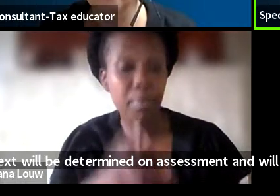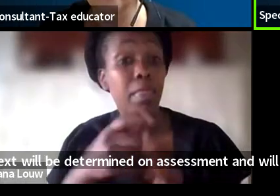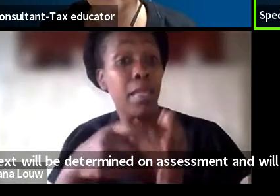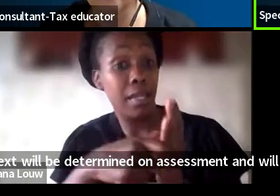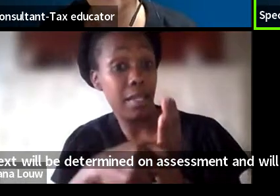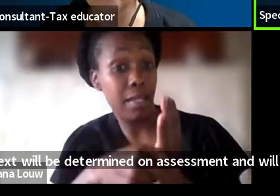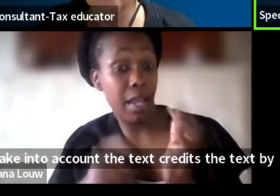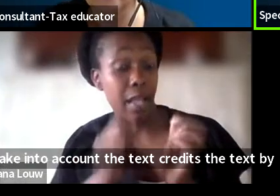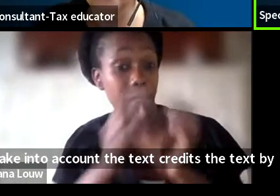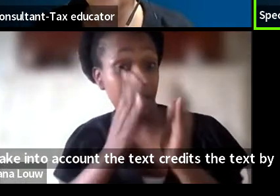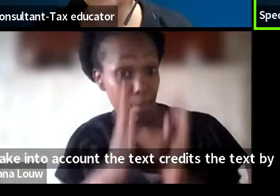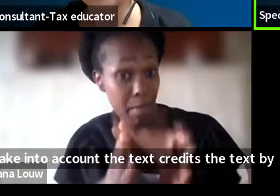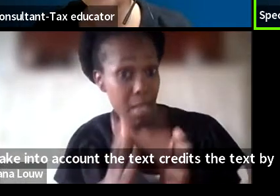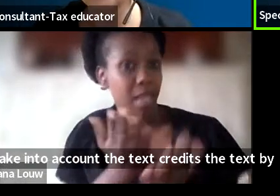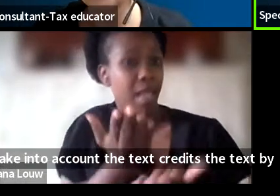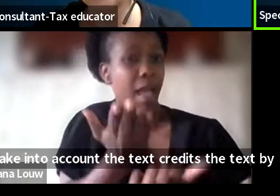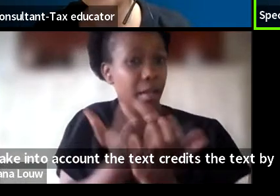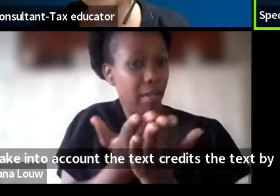his return.